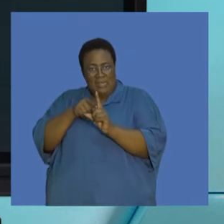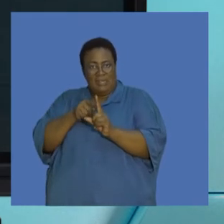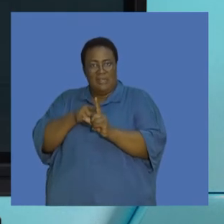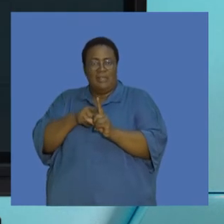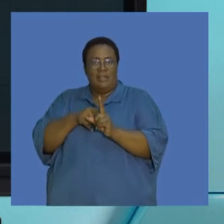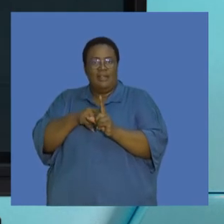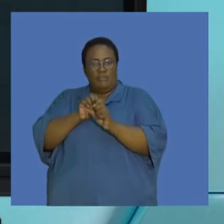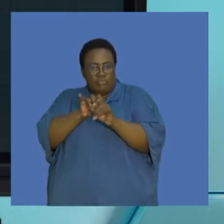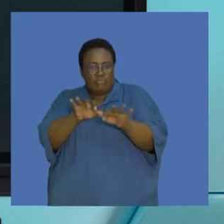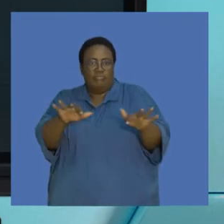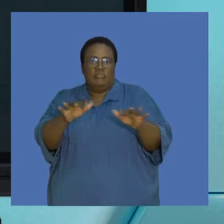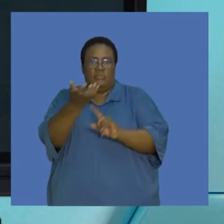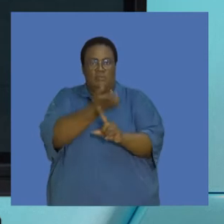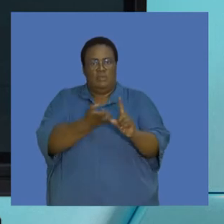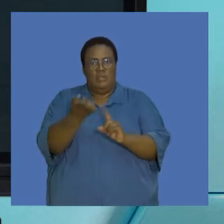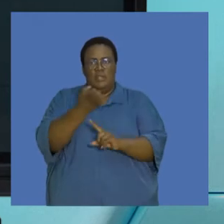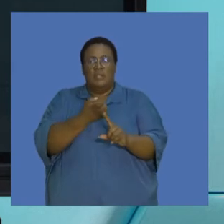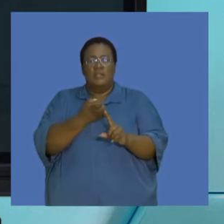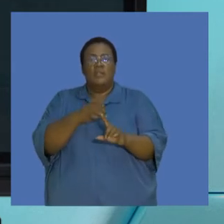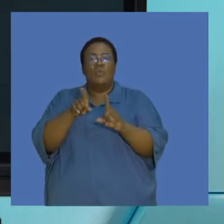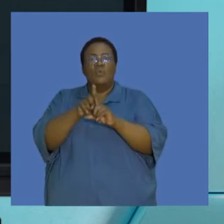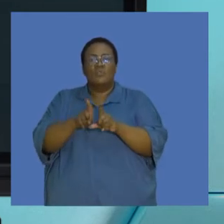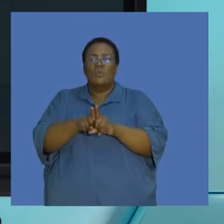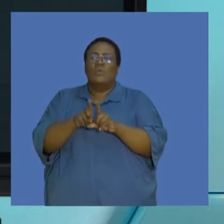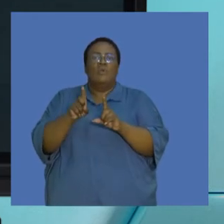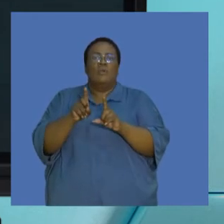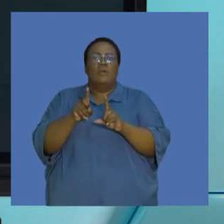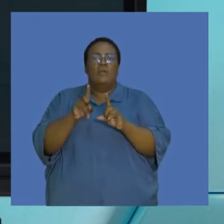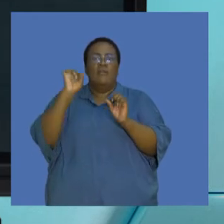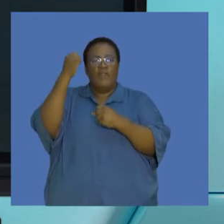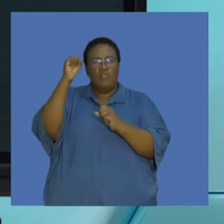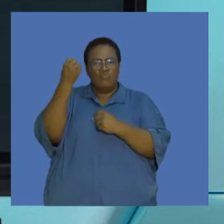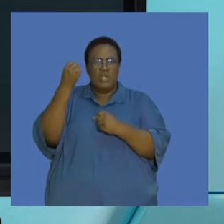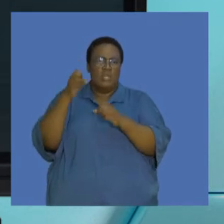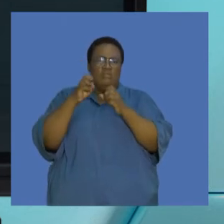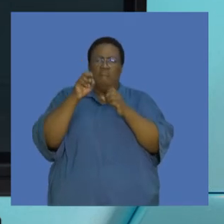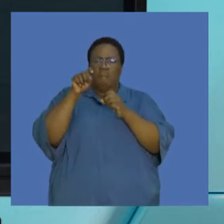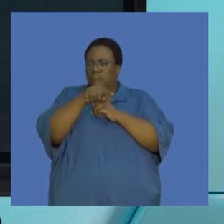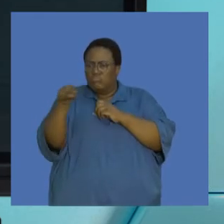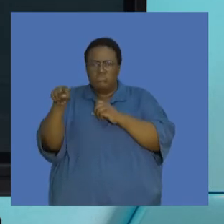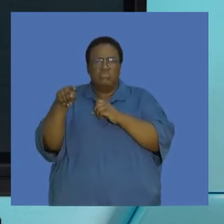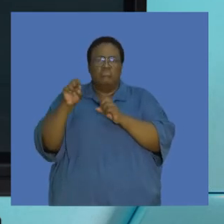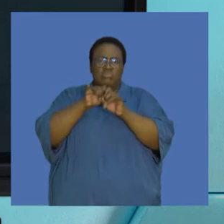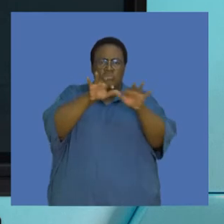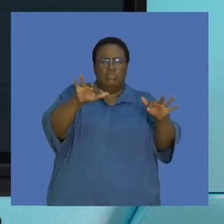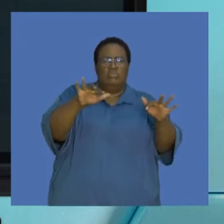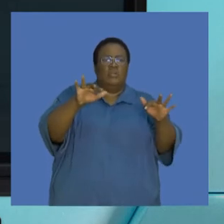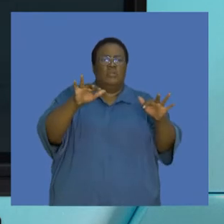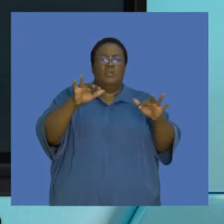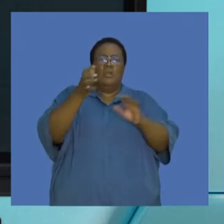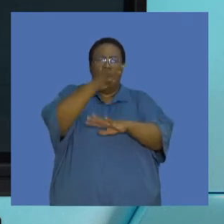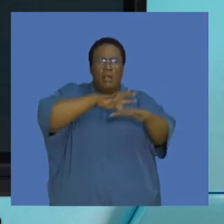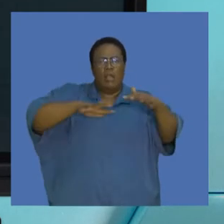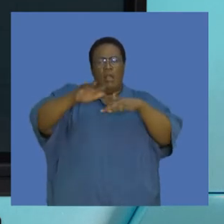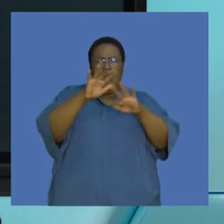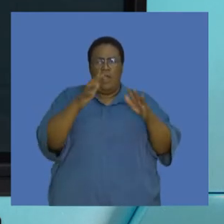impacts of industry, the impacts of technology, and how that has contributed to these greenhouse gases. So in our